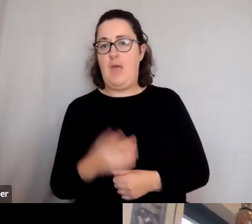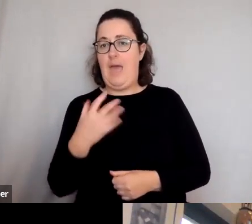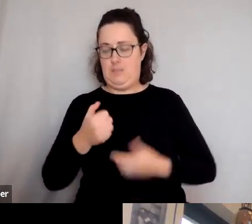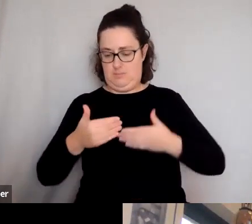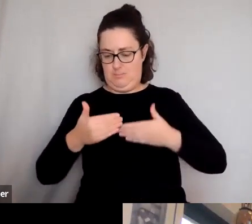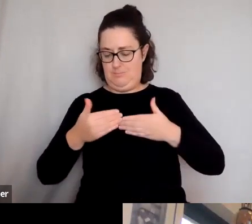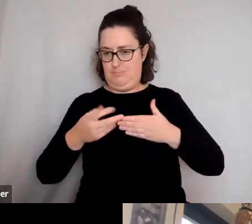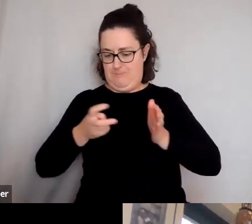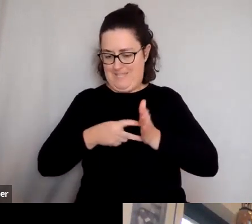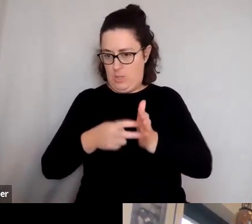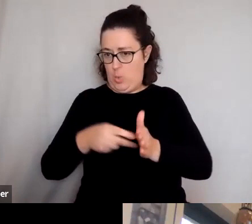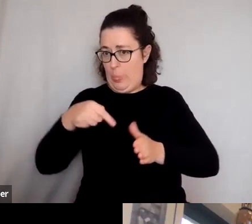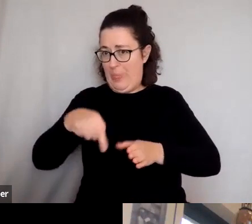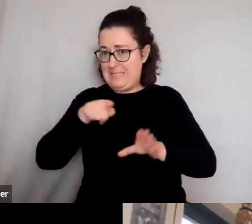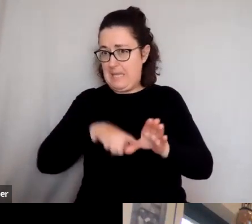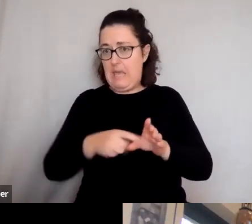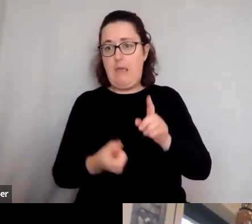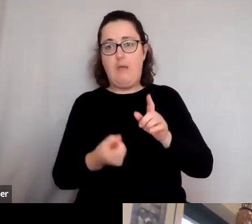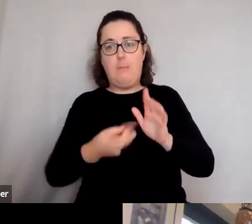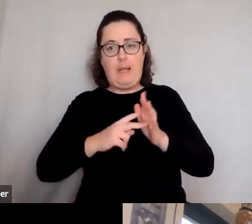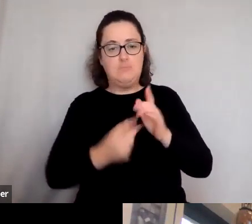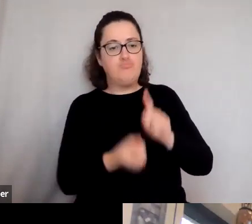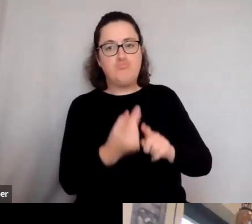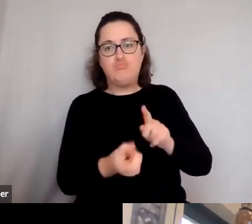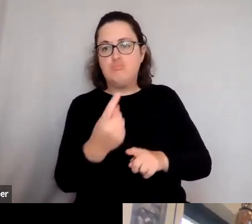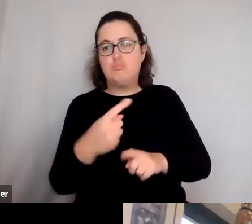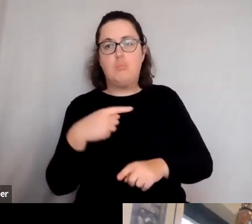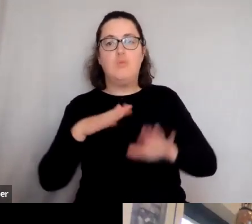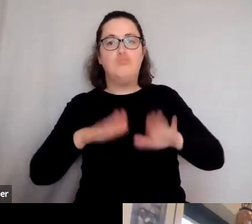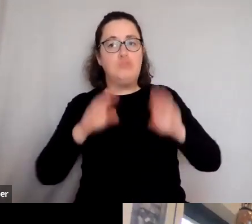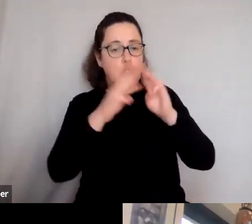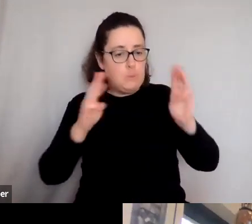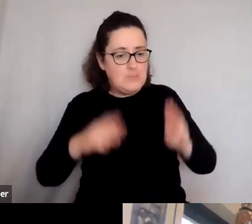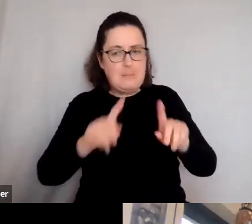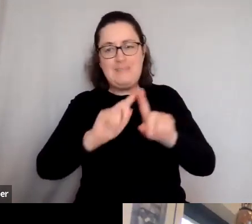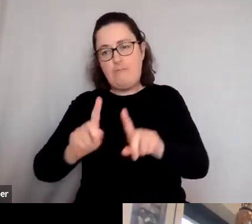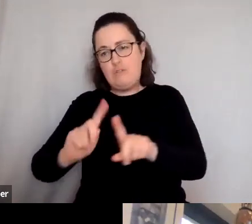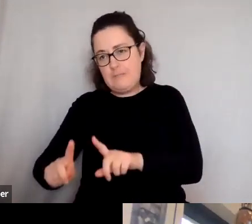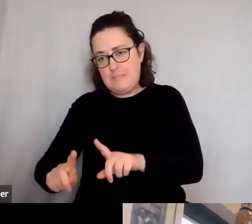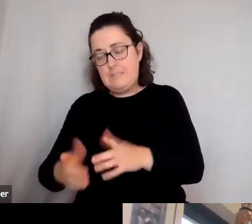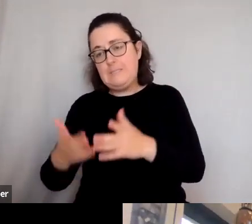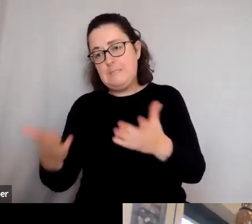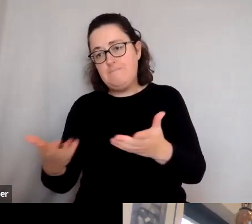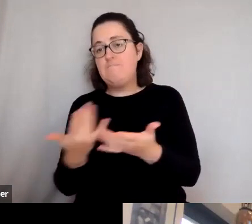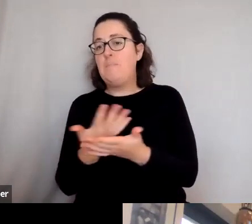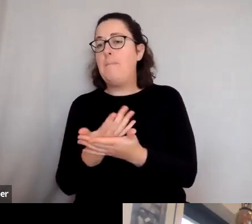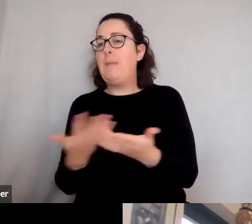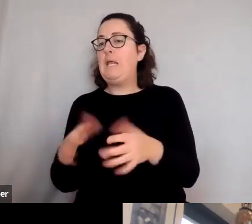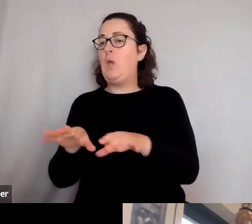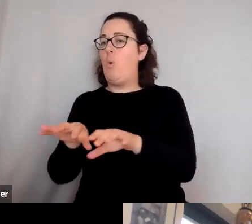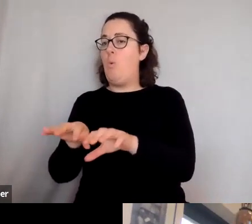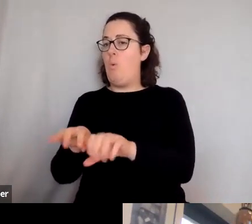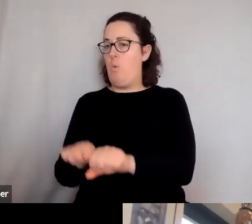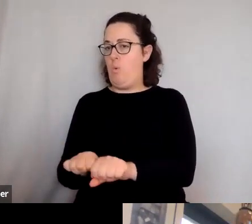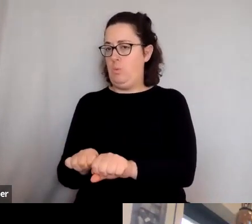that were going to take place in various venues around London with our friends at the British Museum and various other places. Obviously a number of those went on hold, but what we